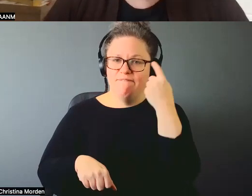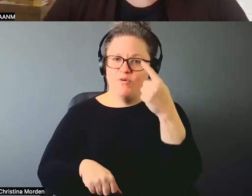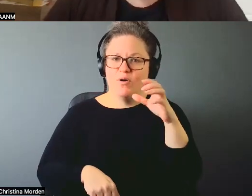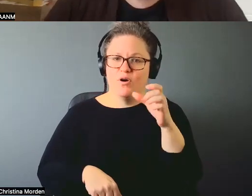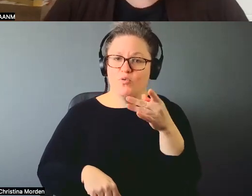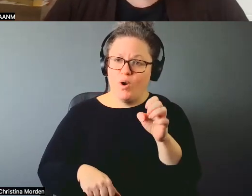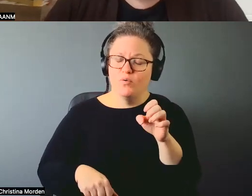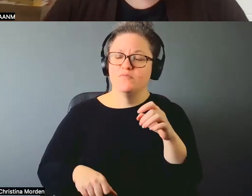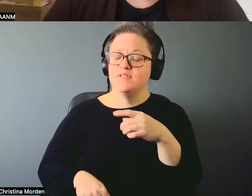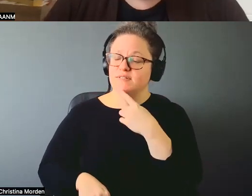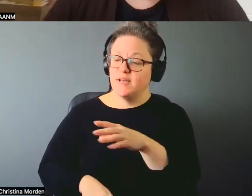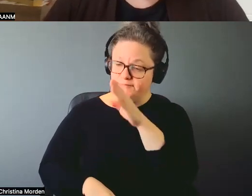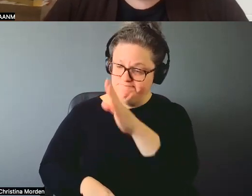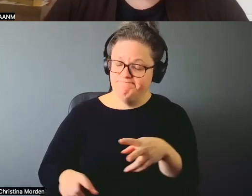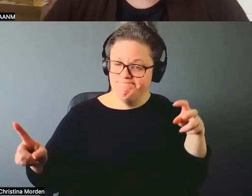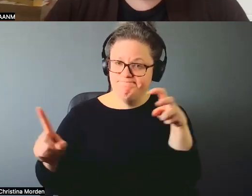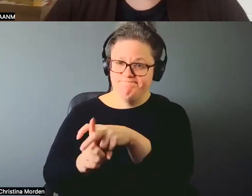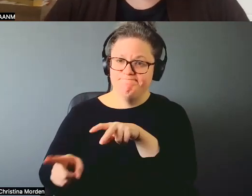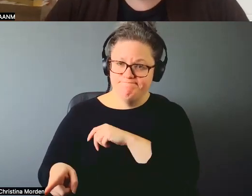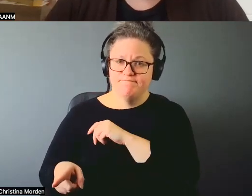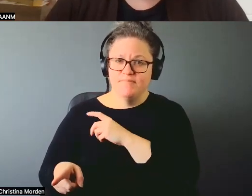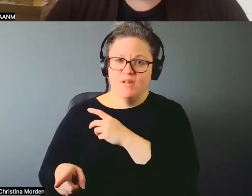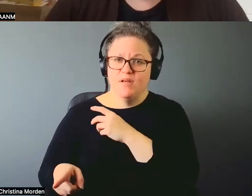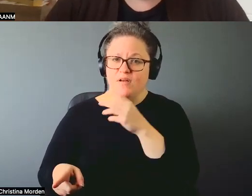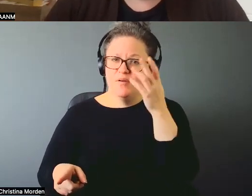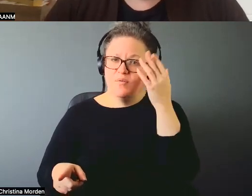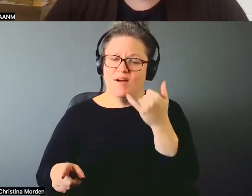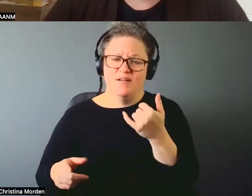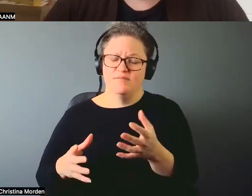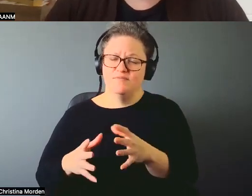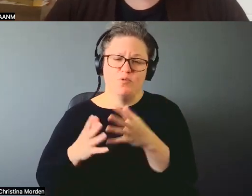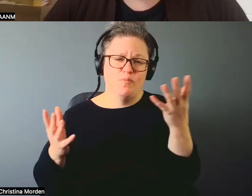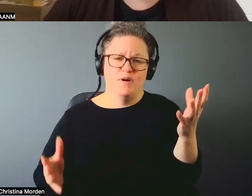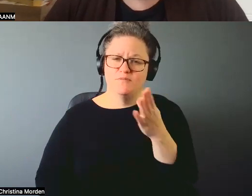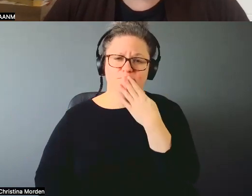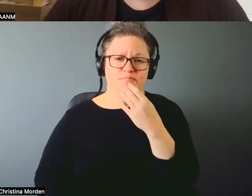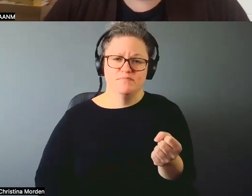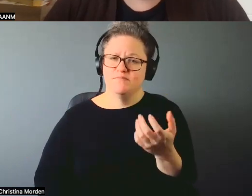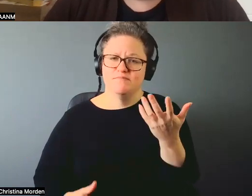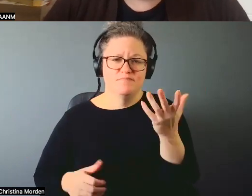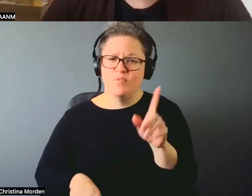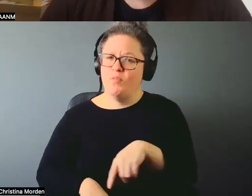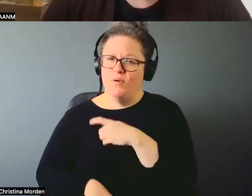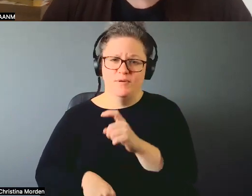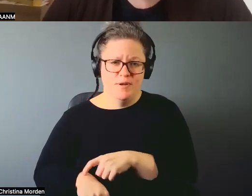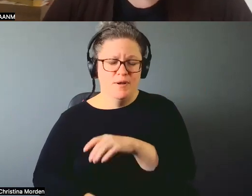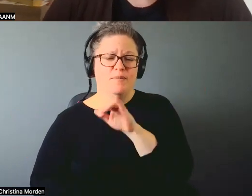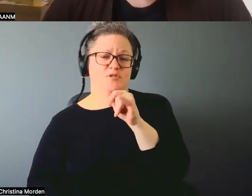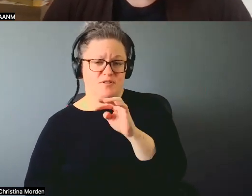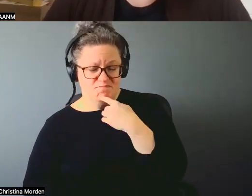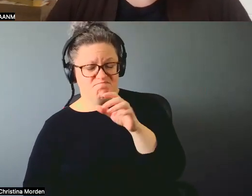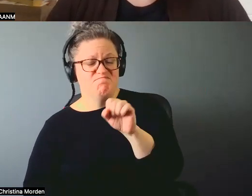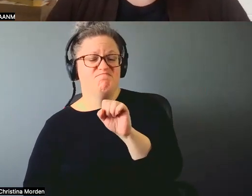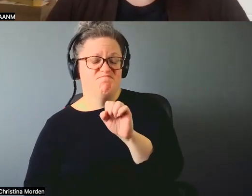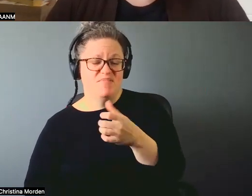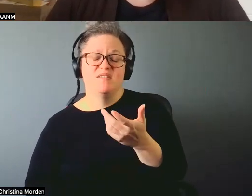out. That's right. You know, because it's just been so much bullshit for so long. Yeah. Yeah. And that's where